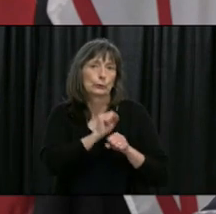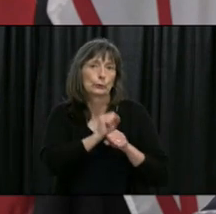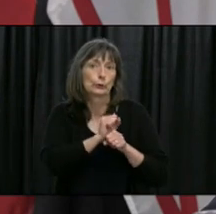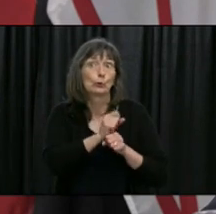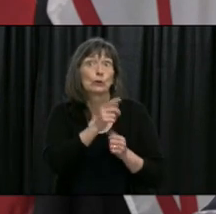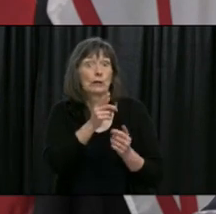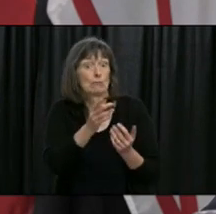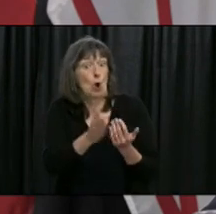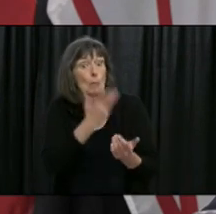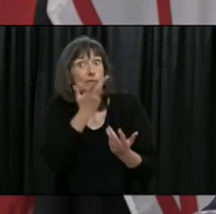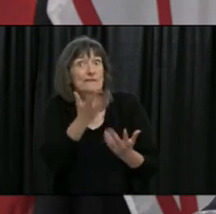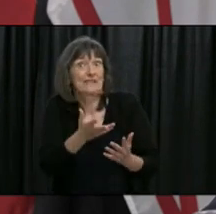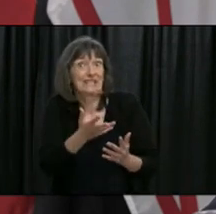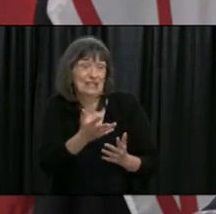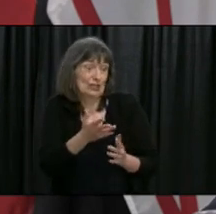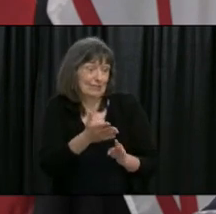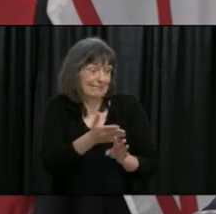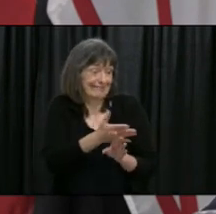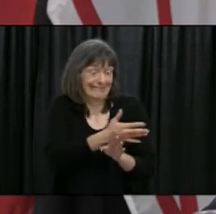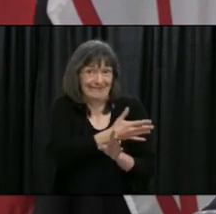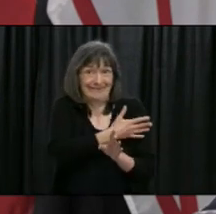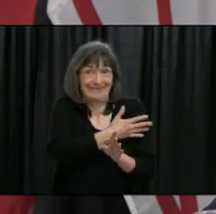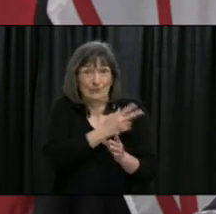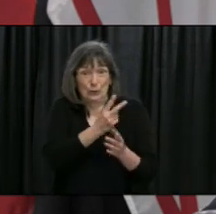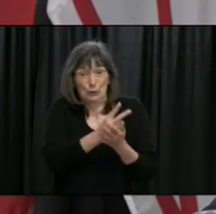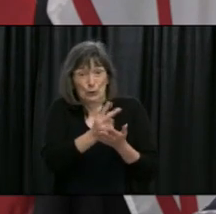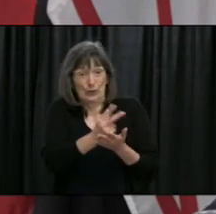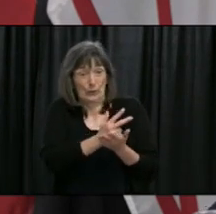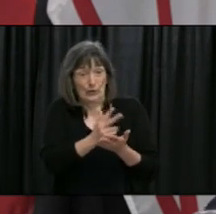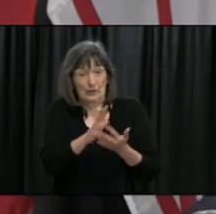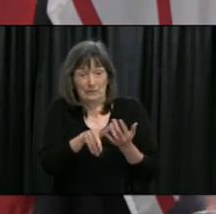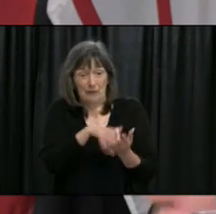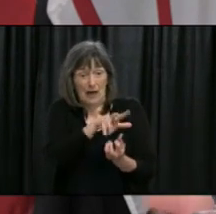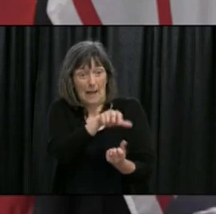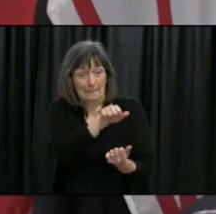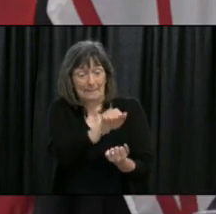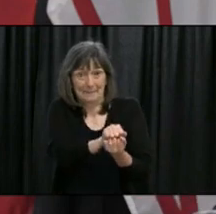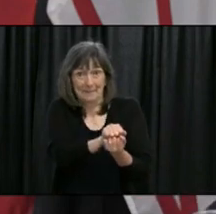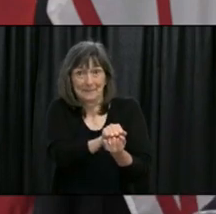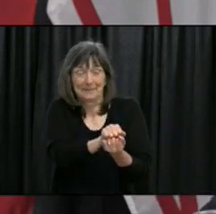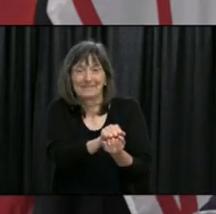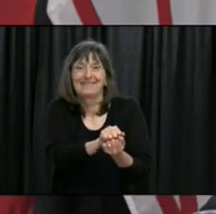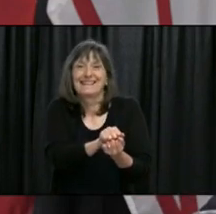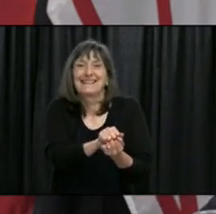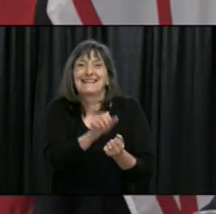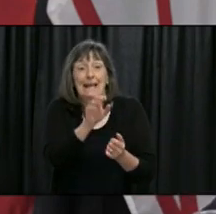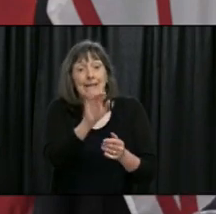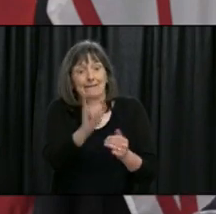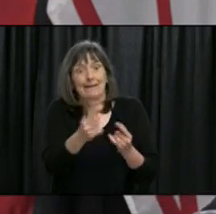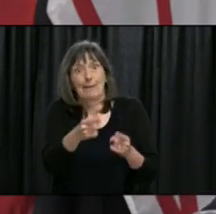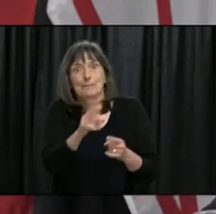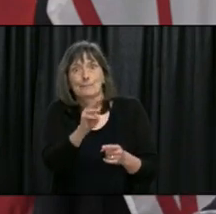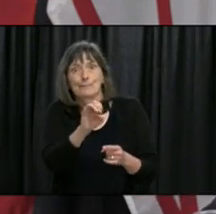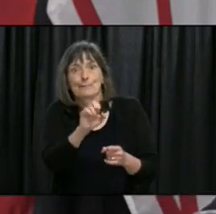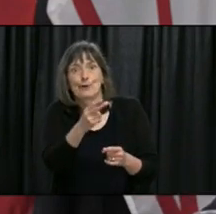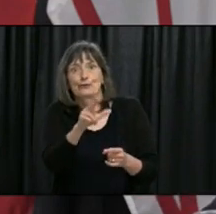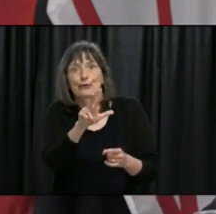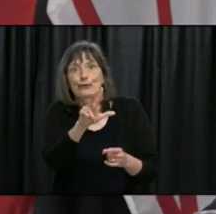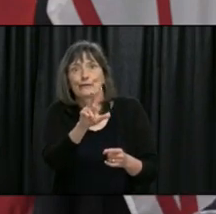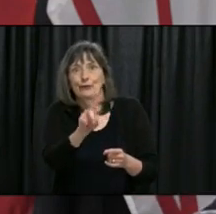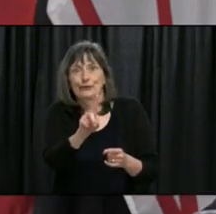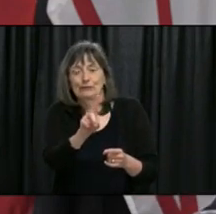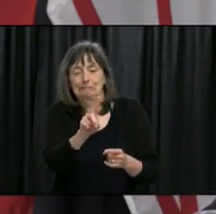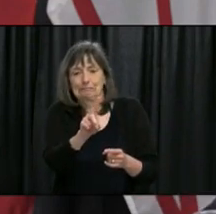we were literally about two weeks two to three weeks left in the finalization you know into March the 31st so you know the numbers changed